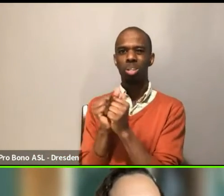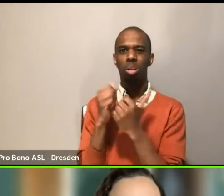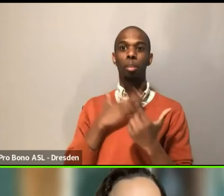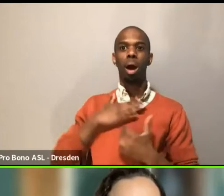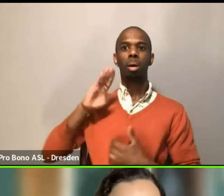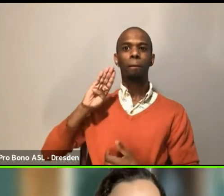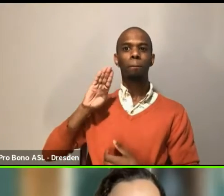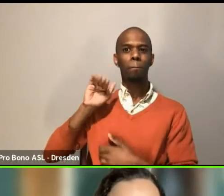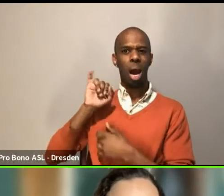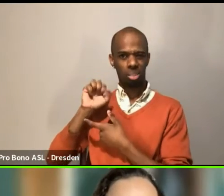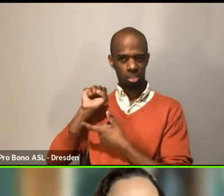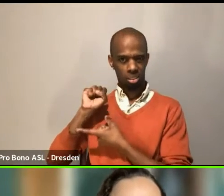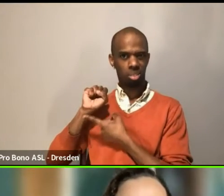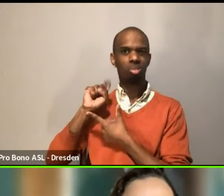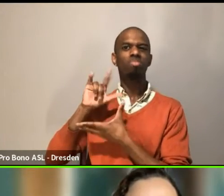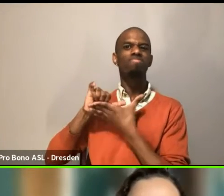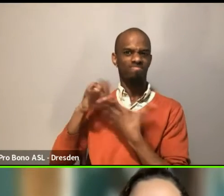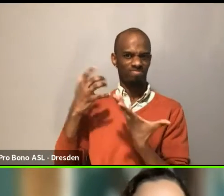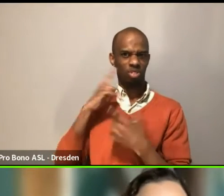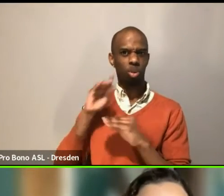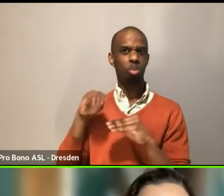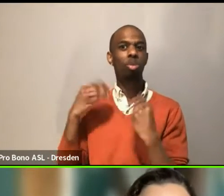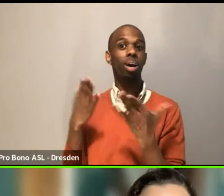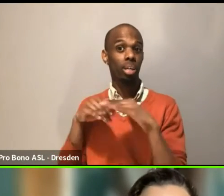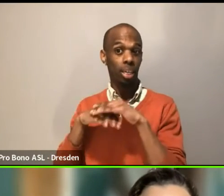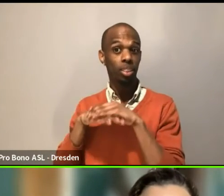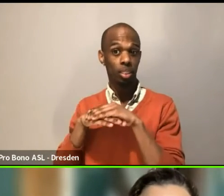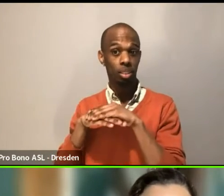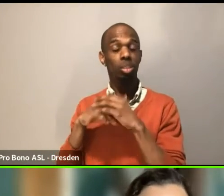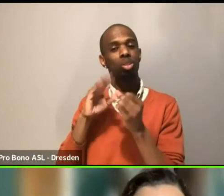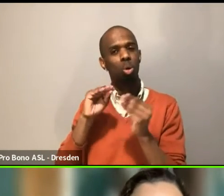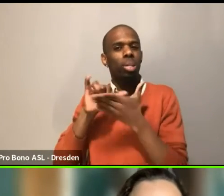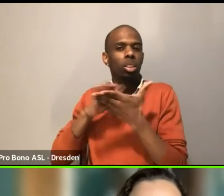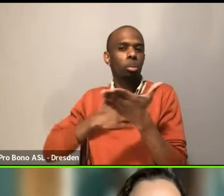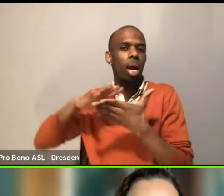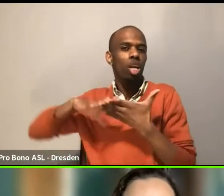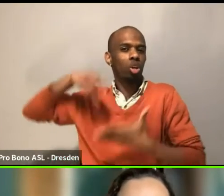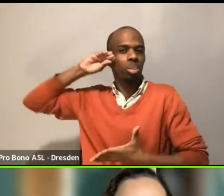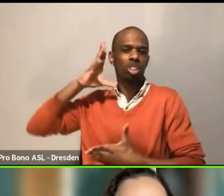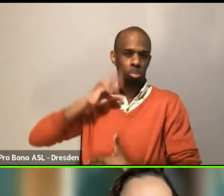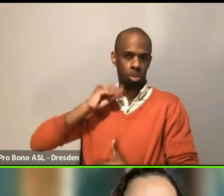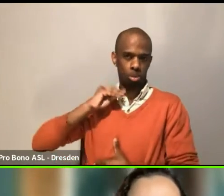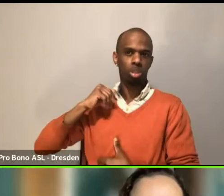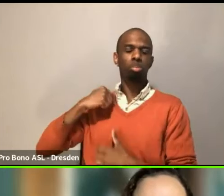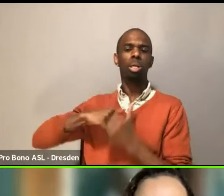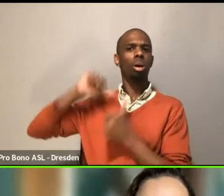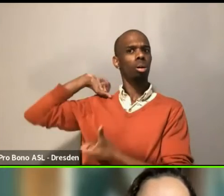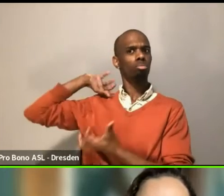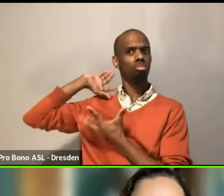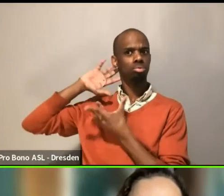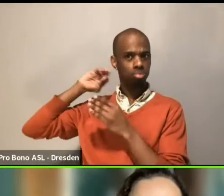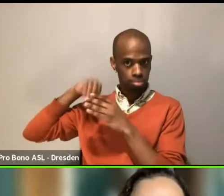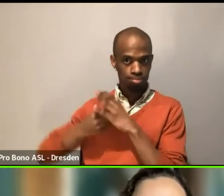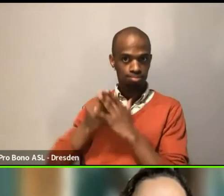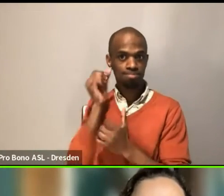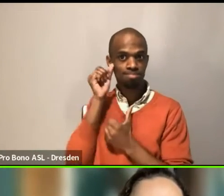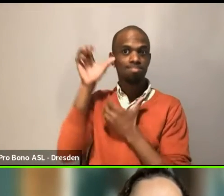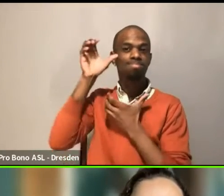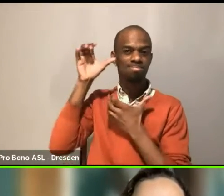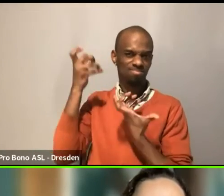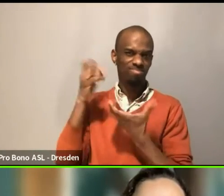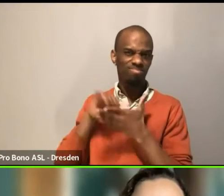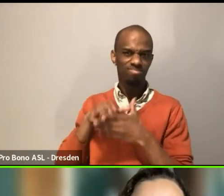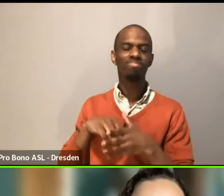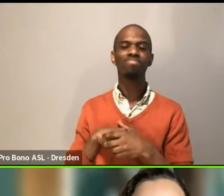providing access. So that was my learning experience and my learning journey. Um, and really